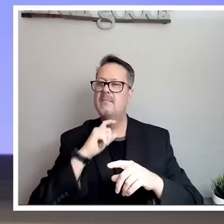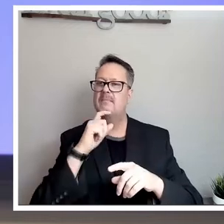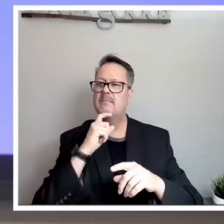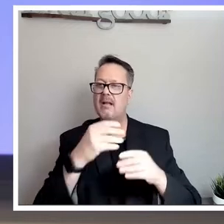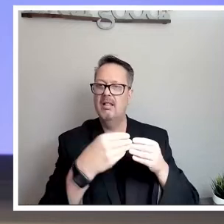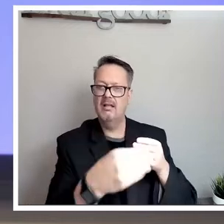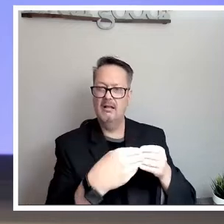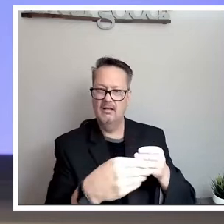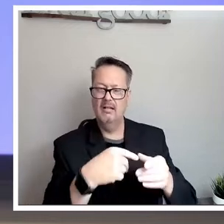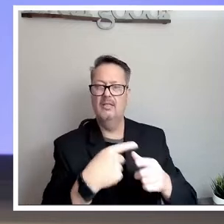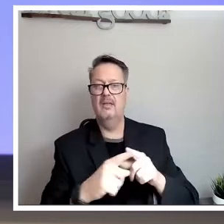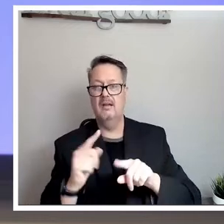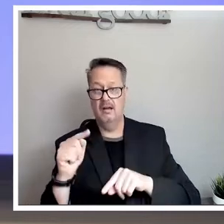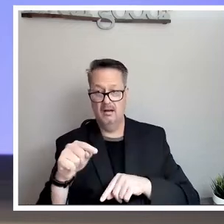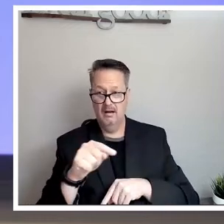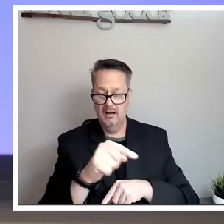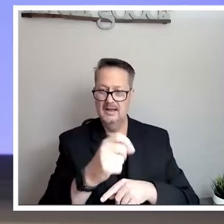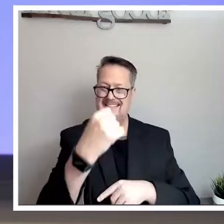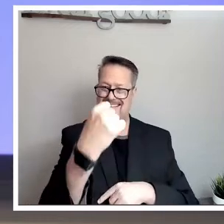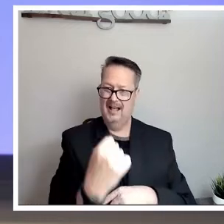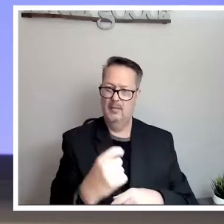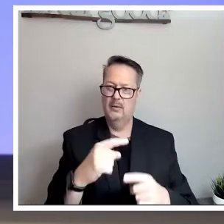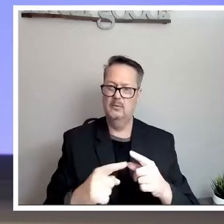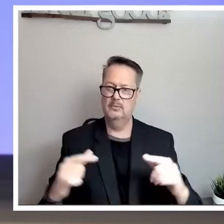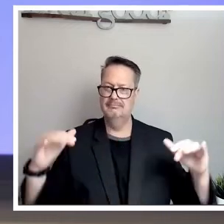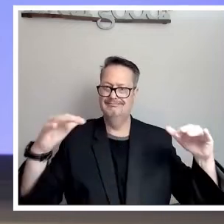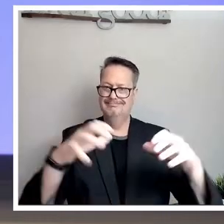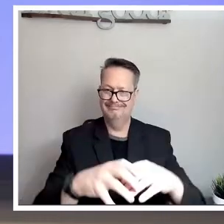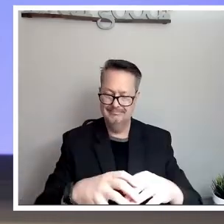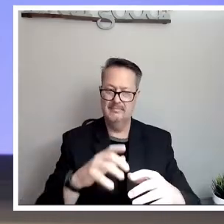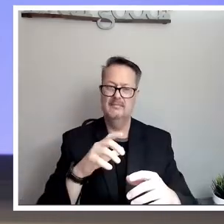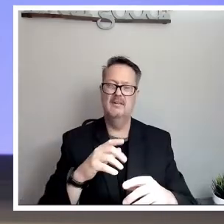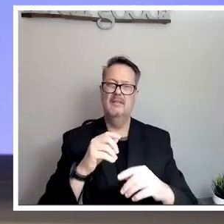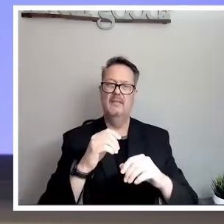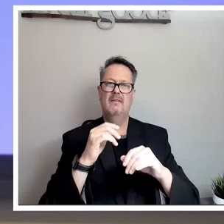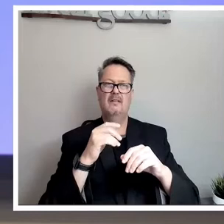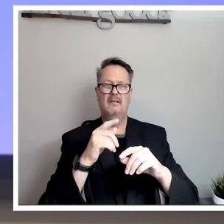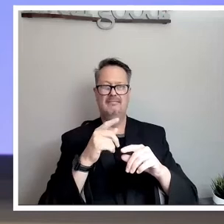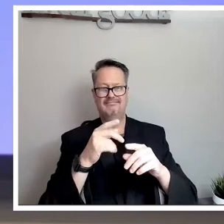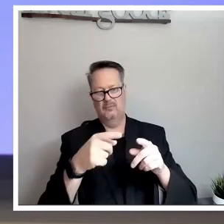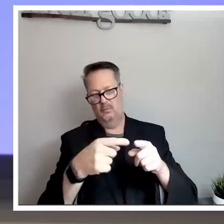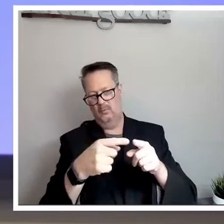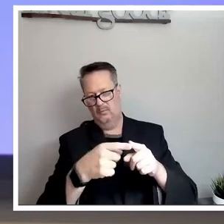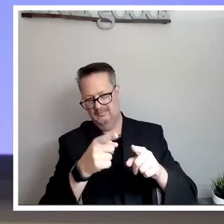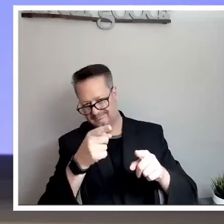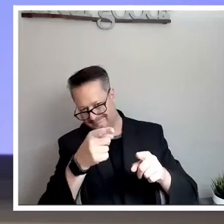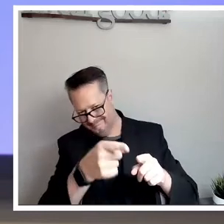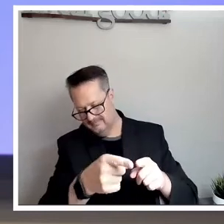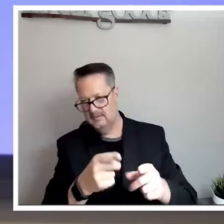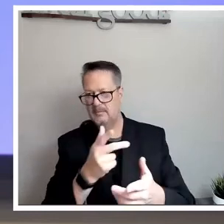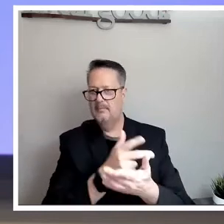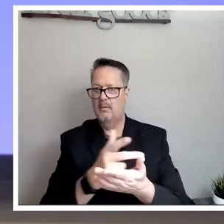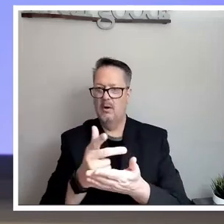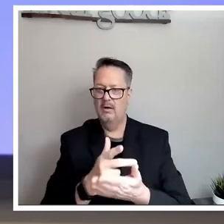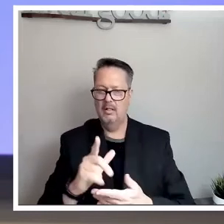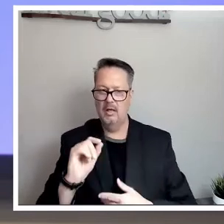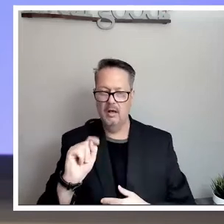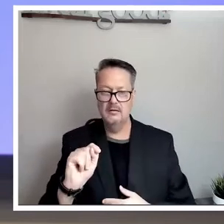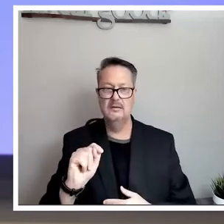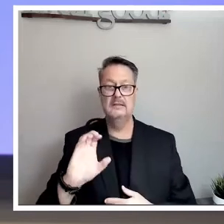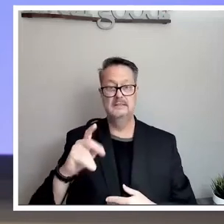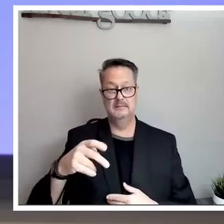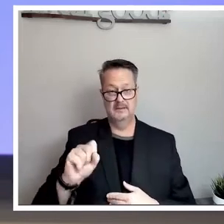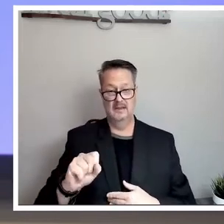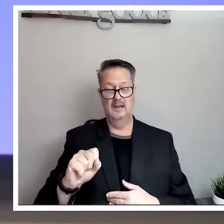south to the primary assembly point in the far corner of the parking lot. CPS Energy employees will lead you to the